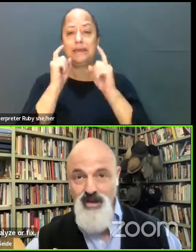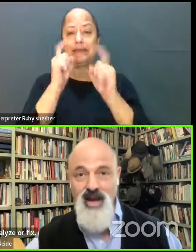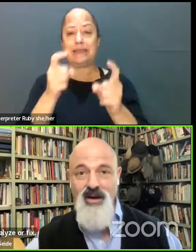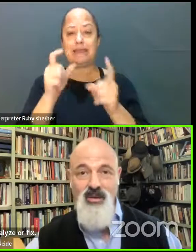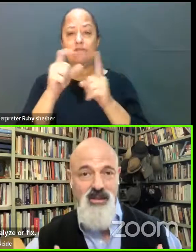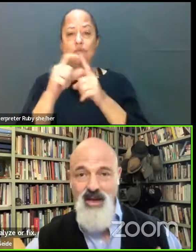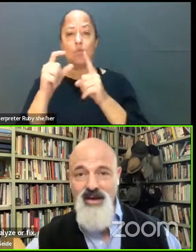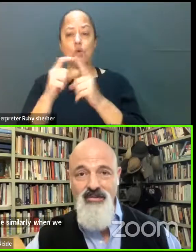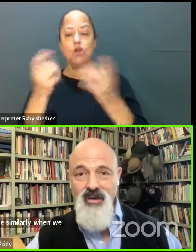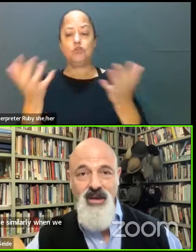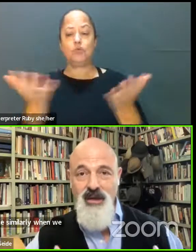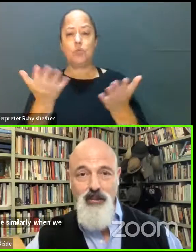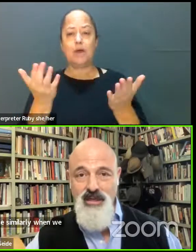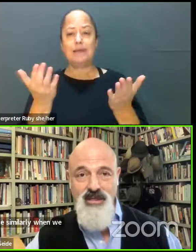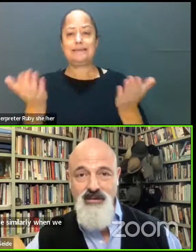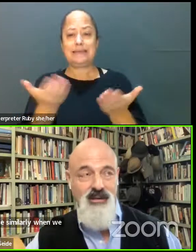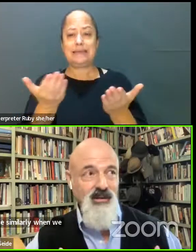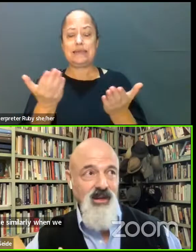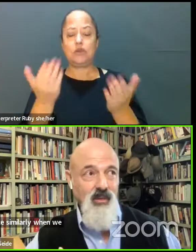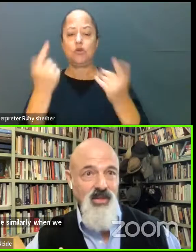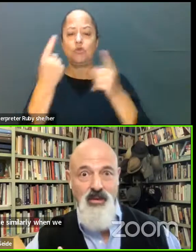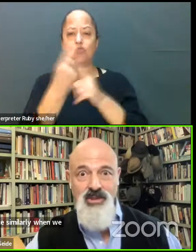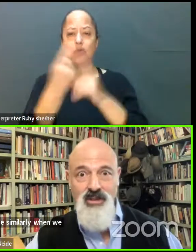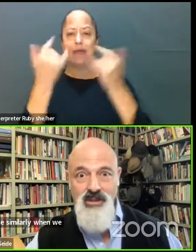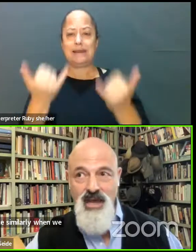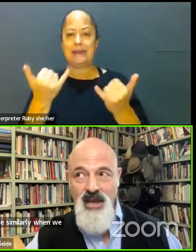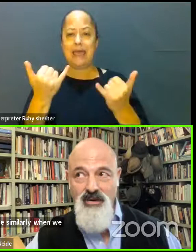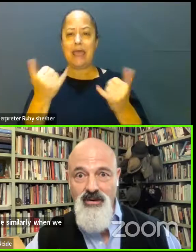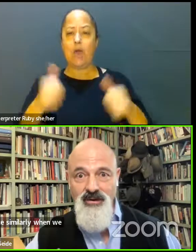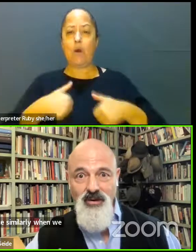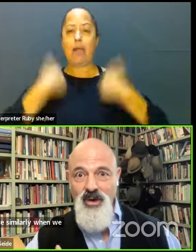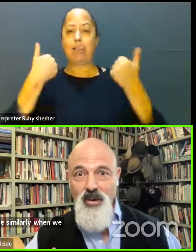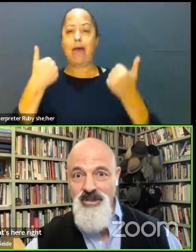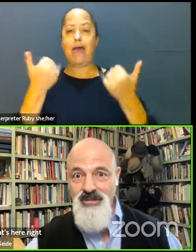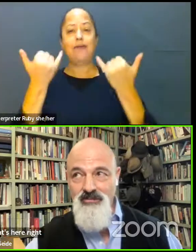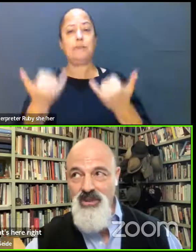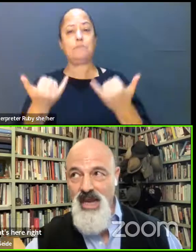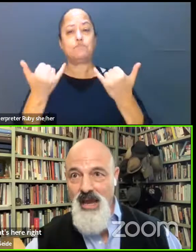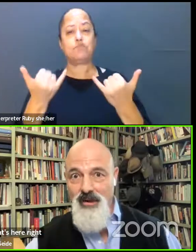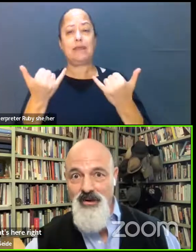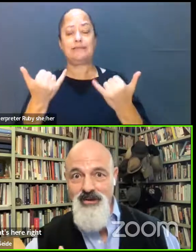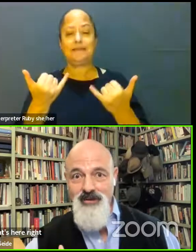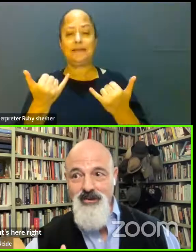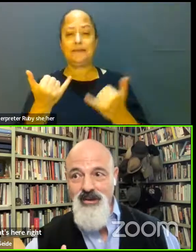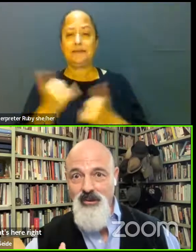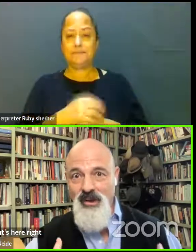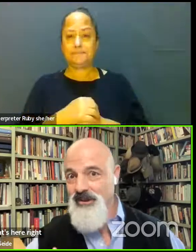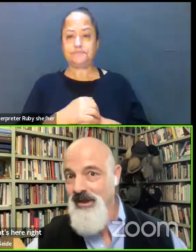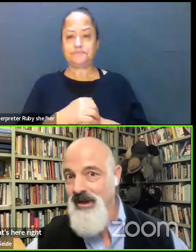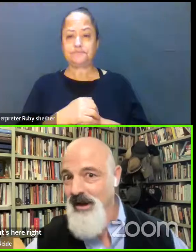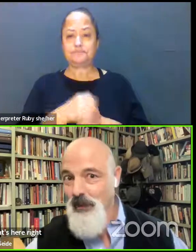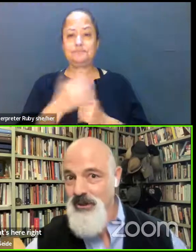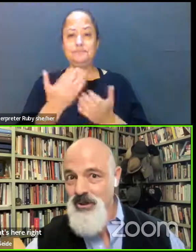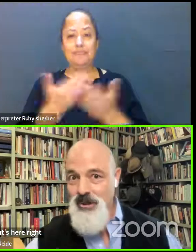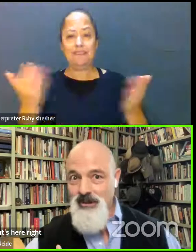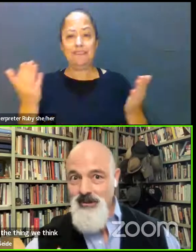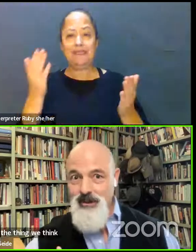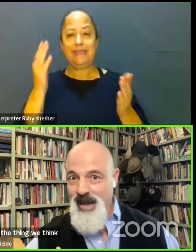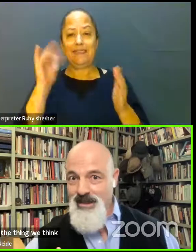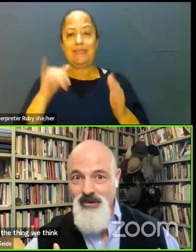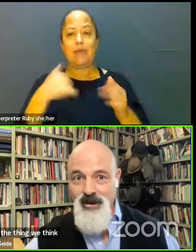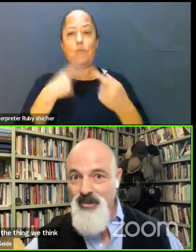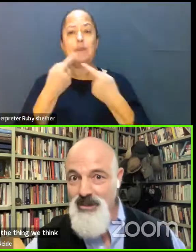here right now, what's alive and present, not the thing we think we should say or we always say or the thing that we think is going to accomplish